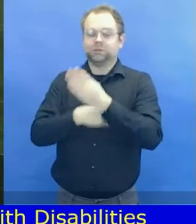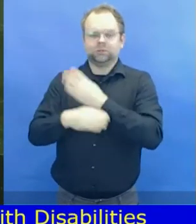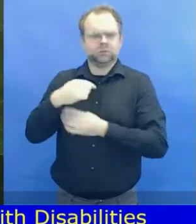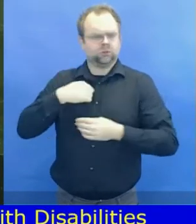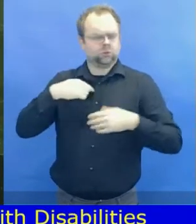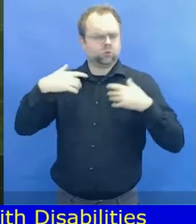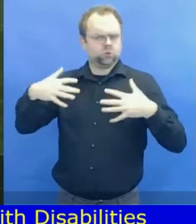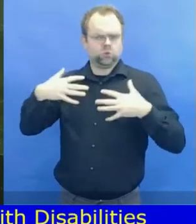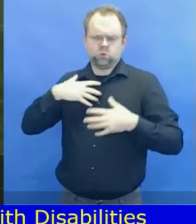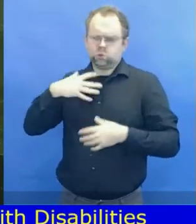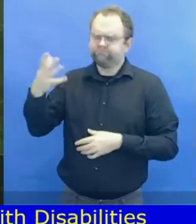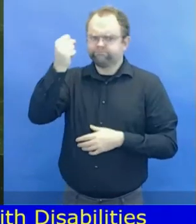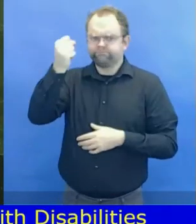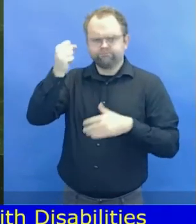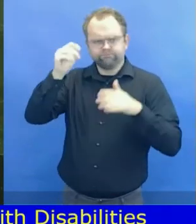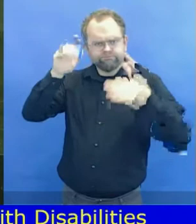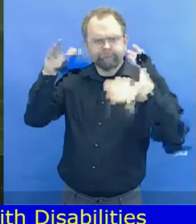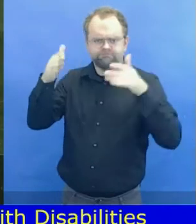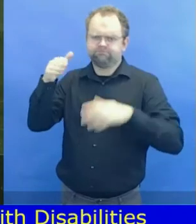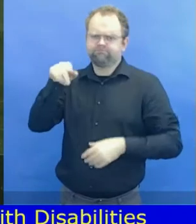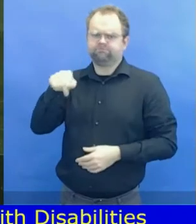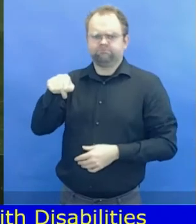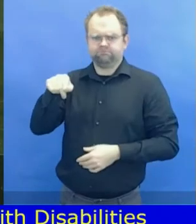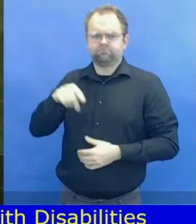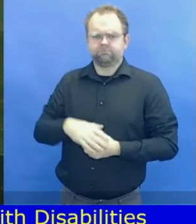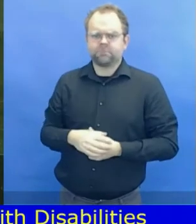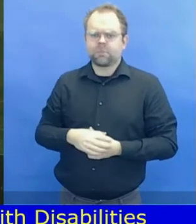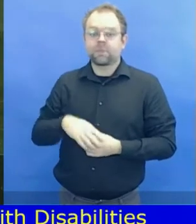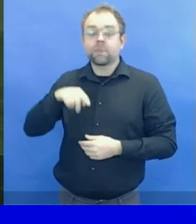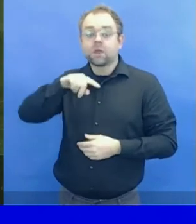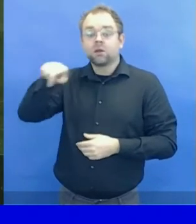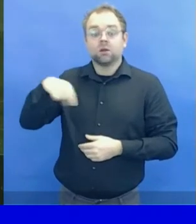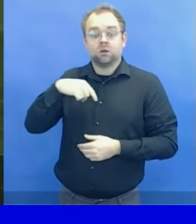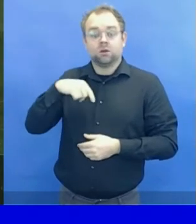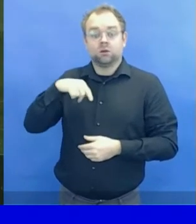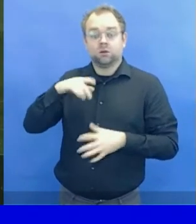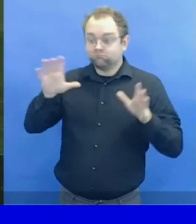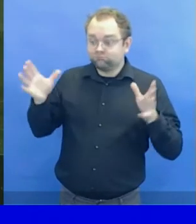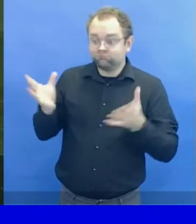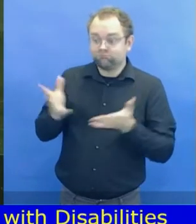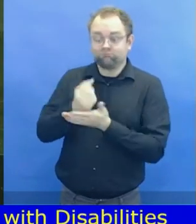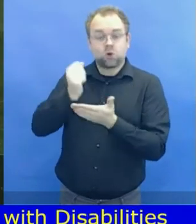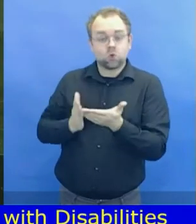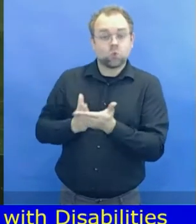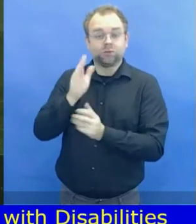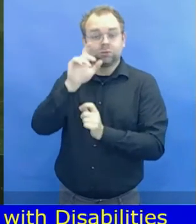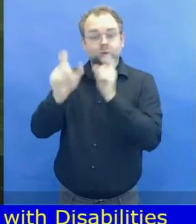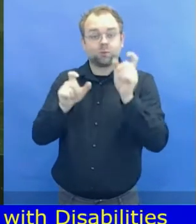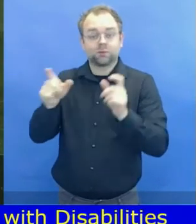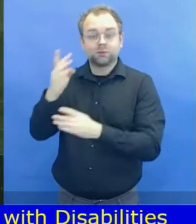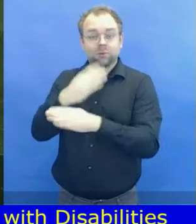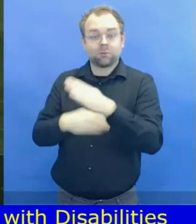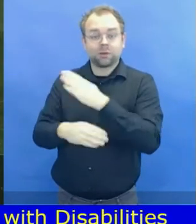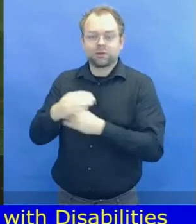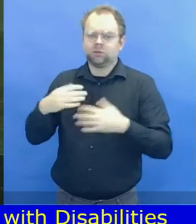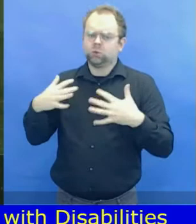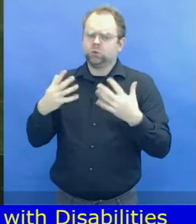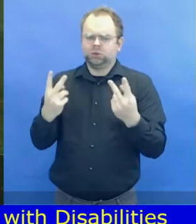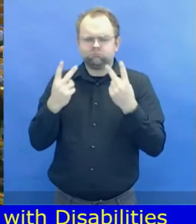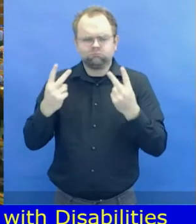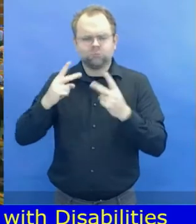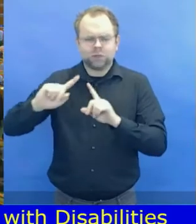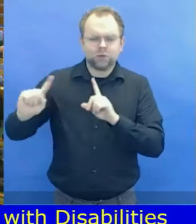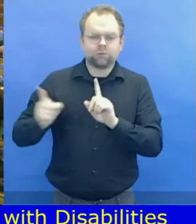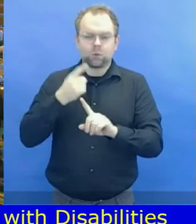values and principles of the United Nations Charter. That is why, last year, I launched a UN system-wide